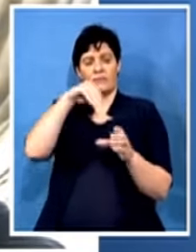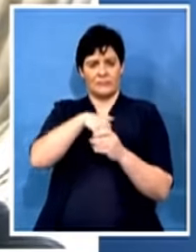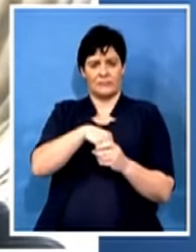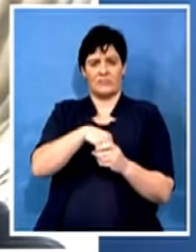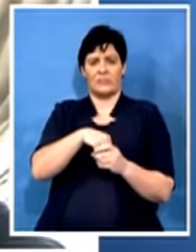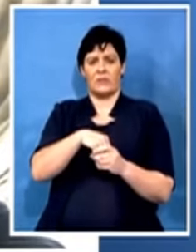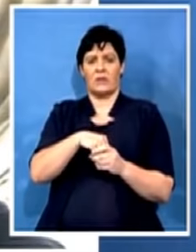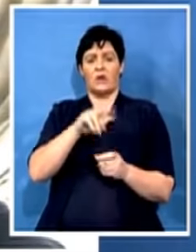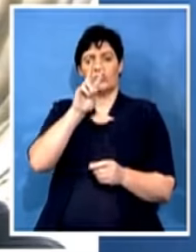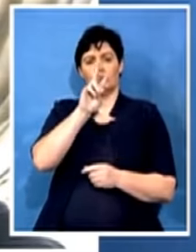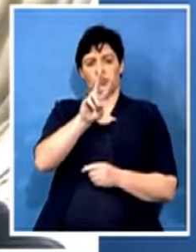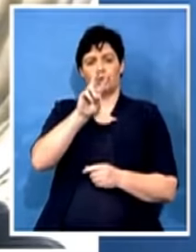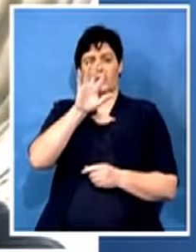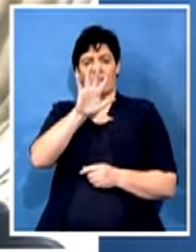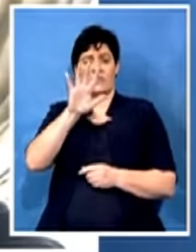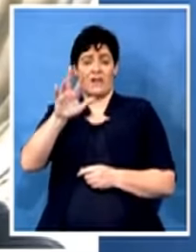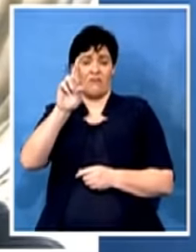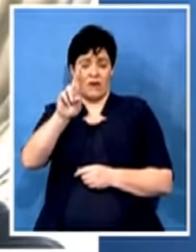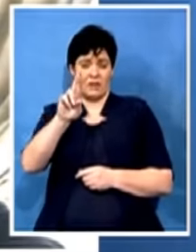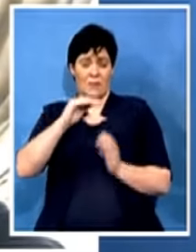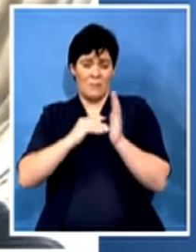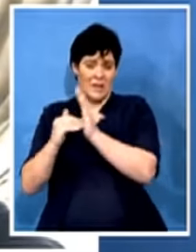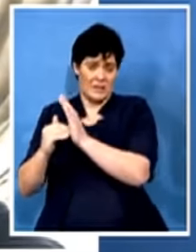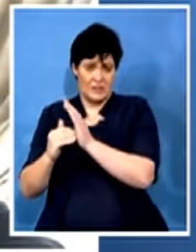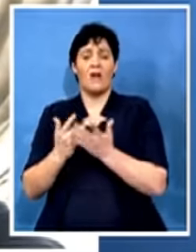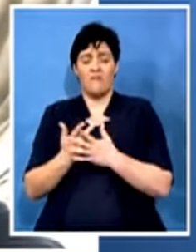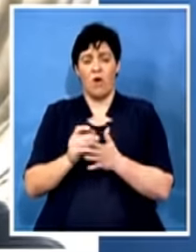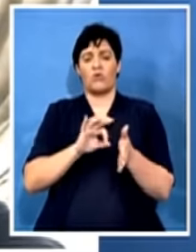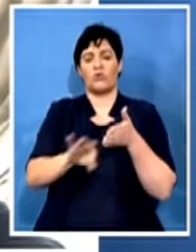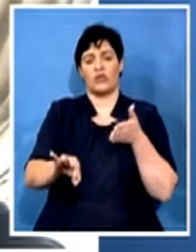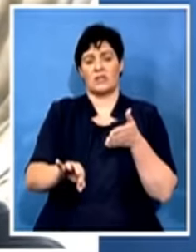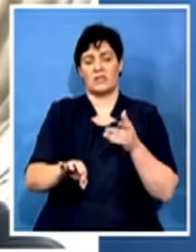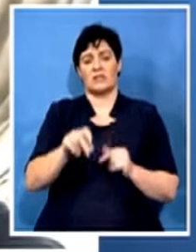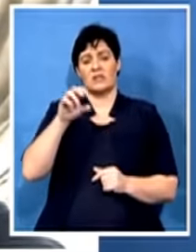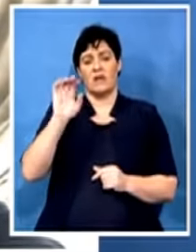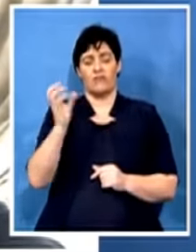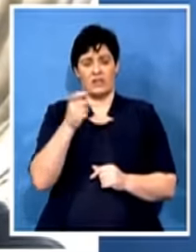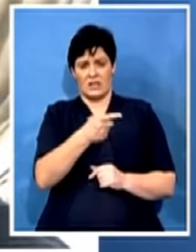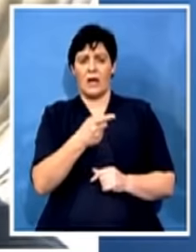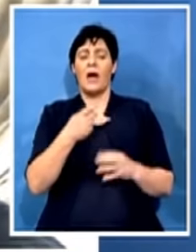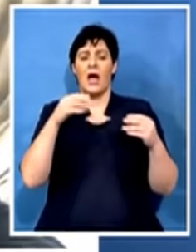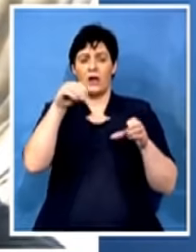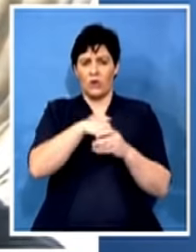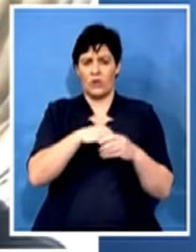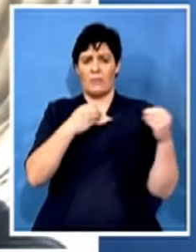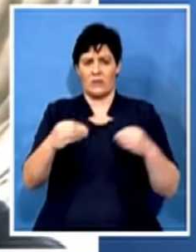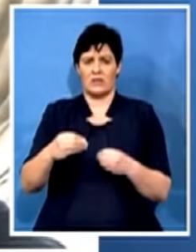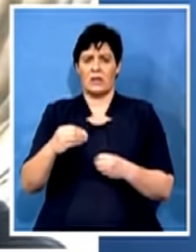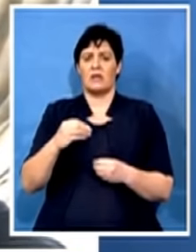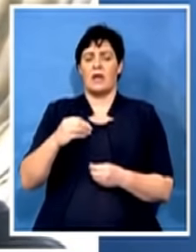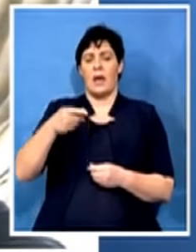reds asbestos contract in the Free State Province, which includes businessmen of Blackhead Consulting, Edwin Sodi. But the political